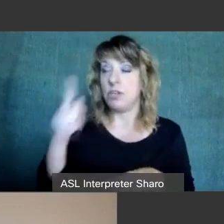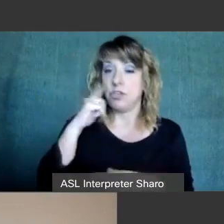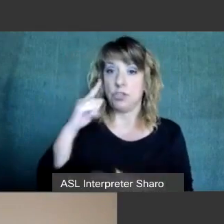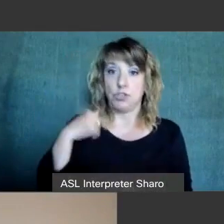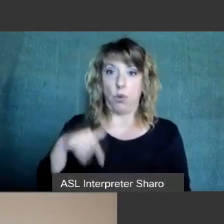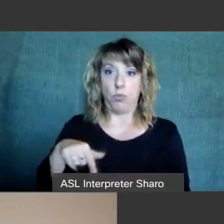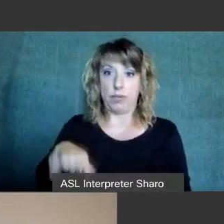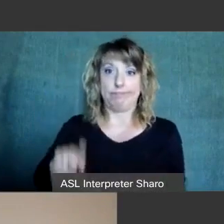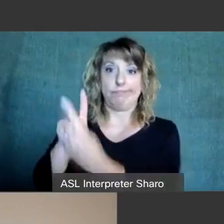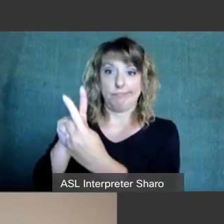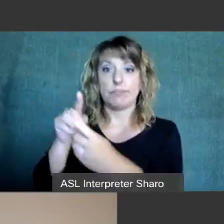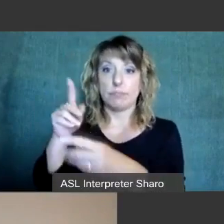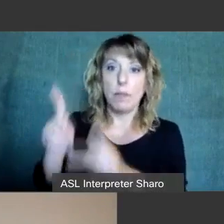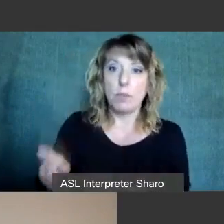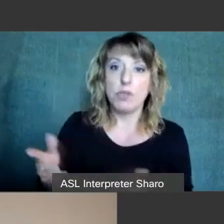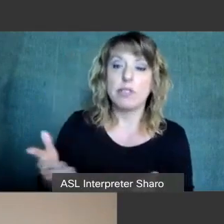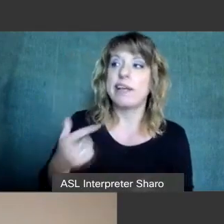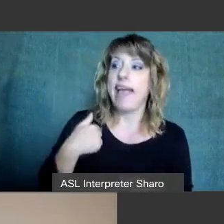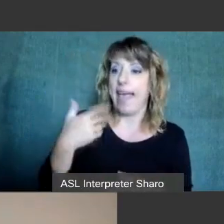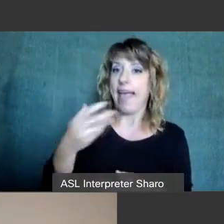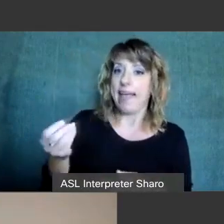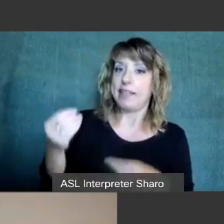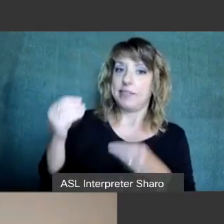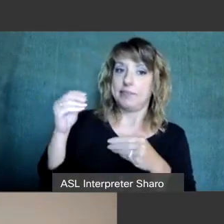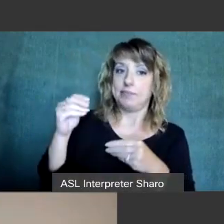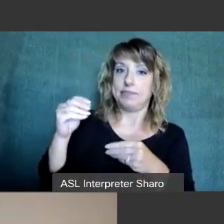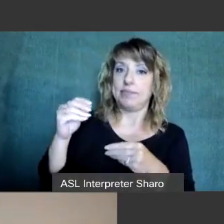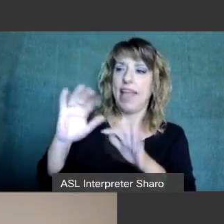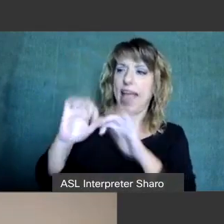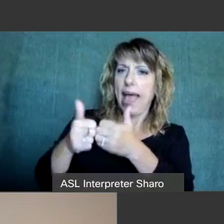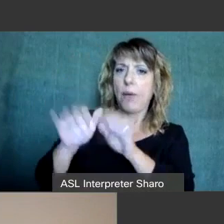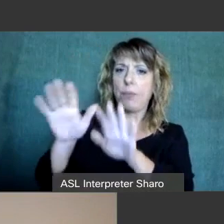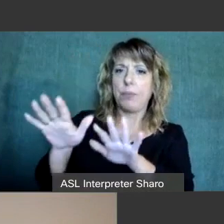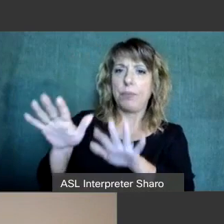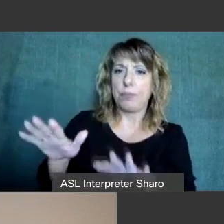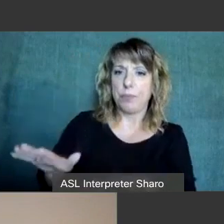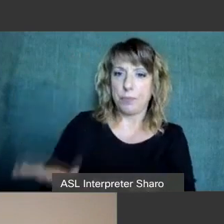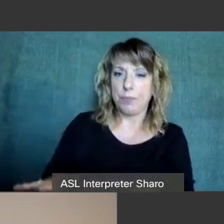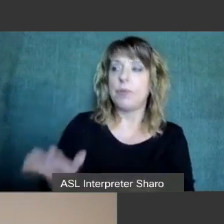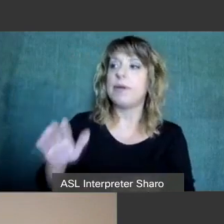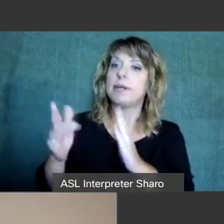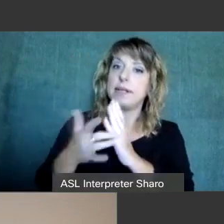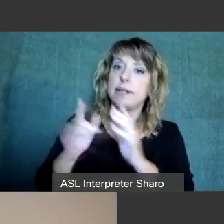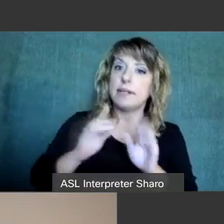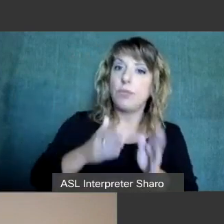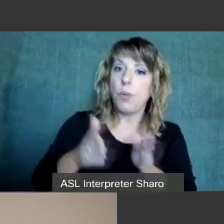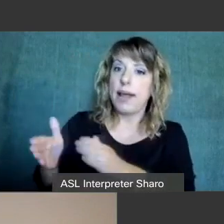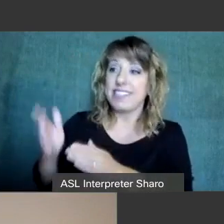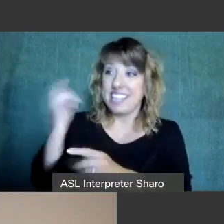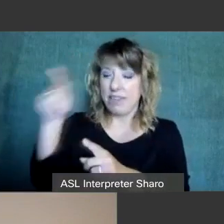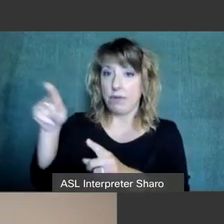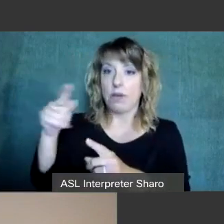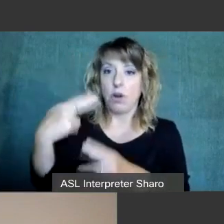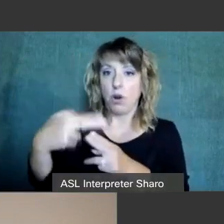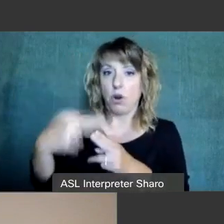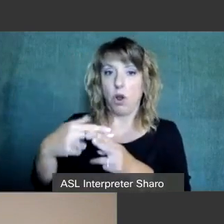and we provide them with de-escalation techniques if a person on the spectrum is experiencing what's called